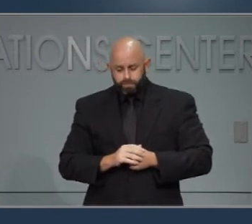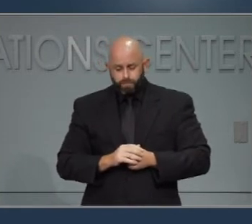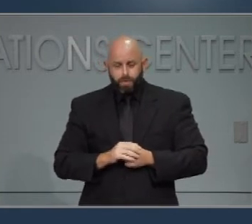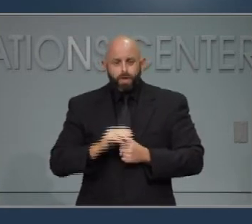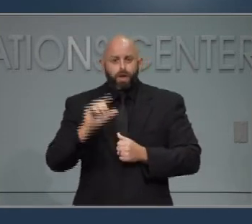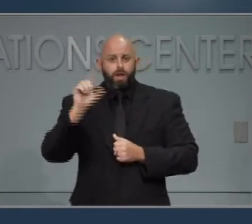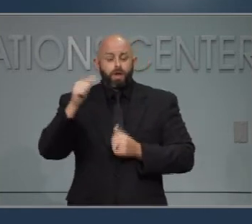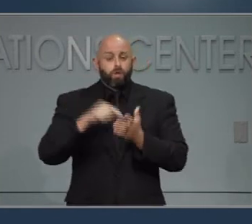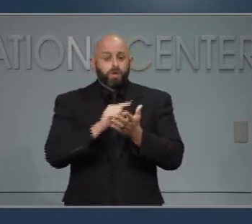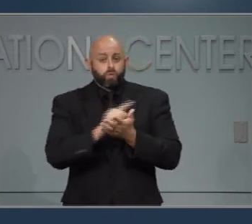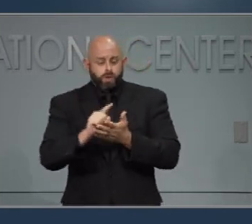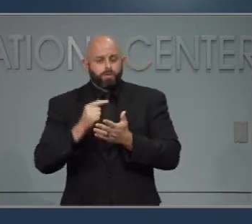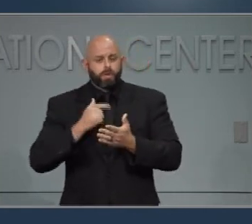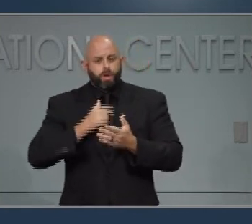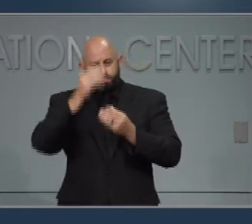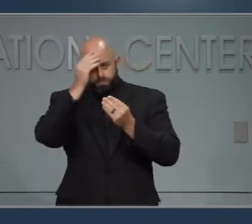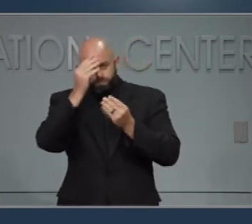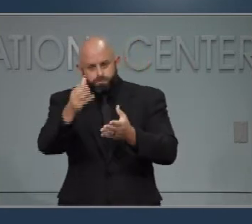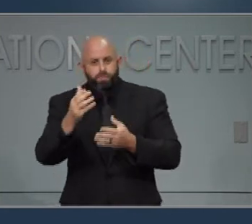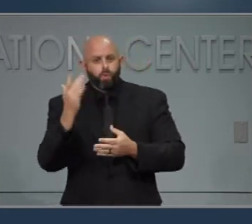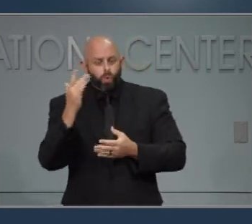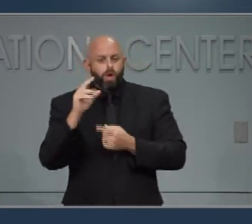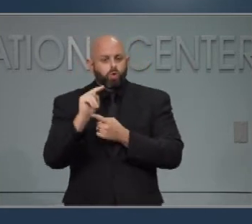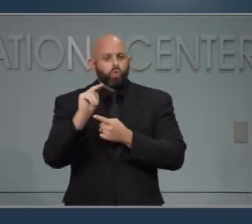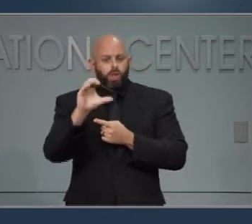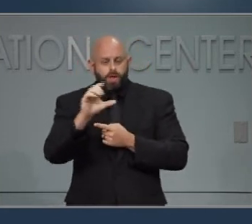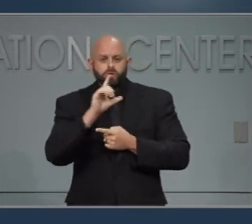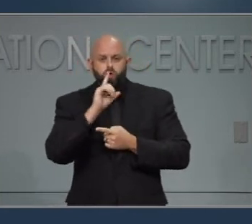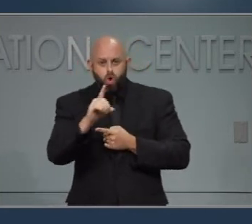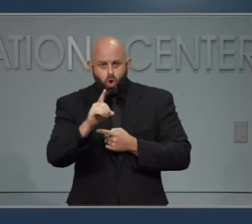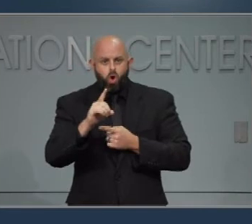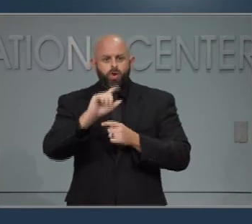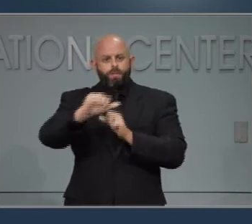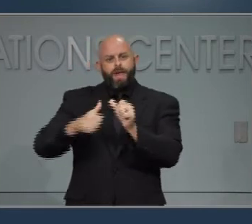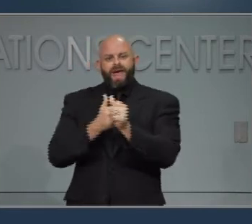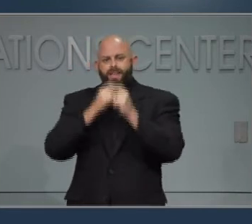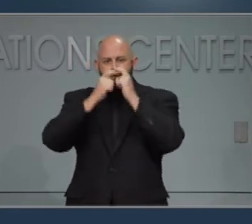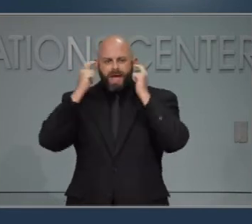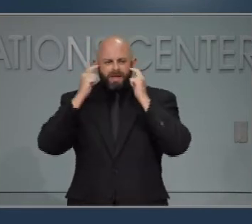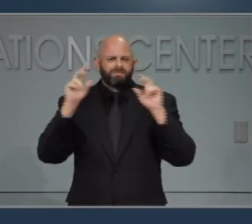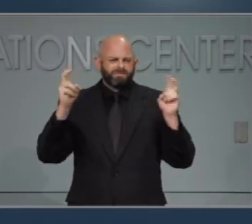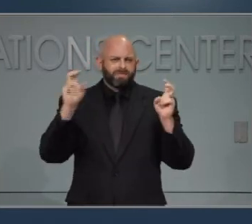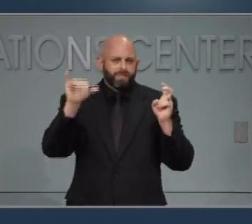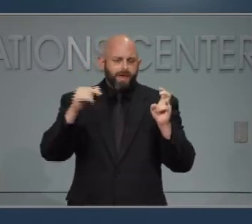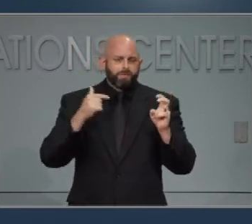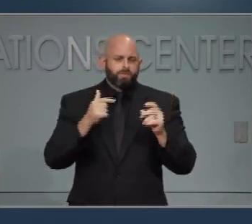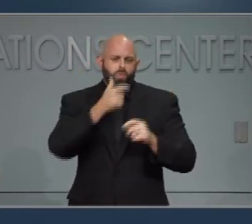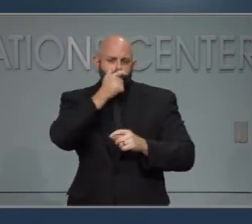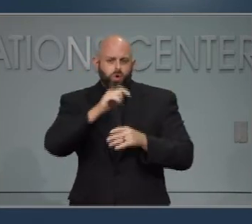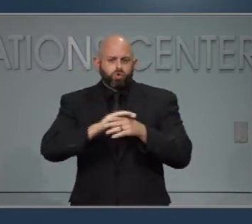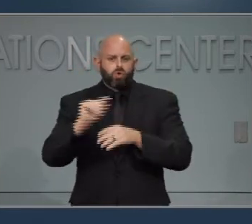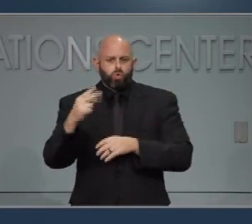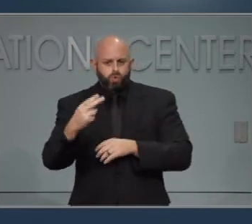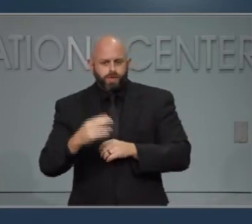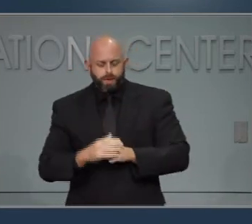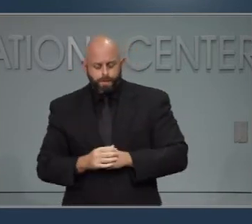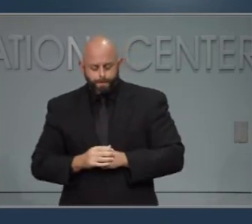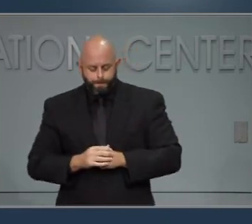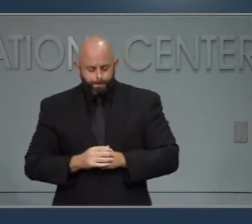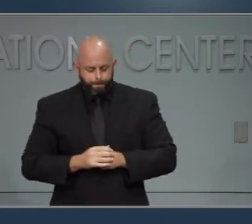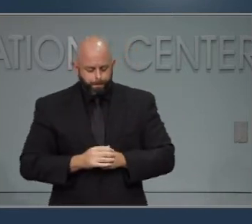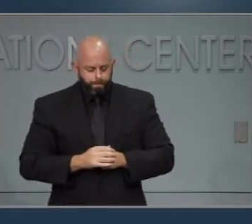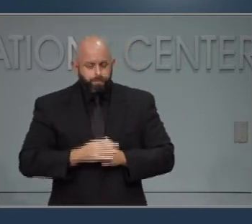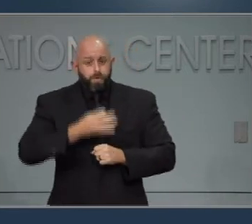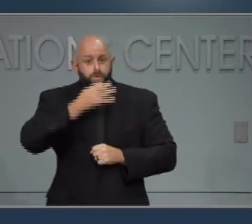will share why North Carolinians are getting behind the masks. So stay tuned on Thursday. And as flu season